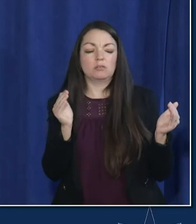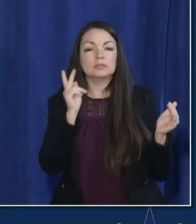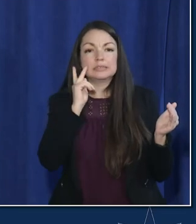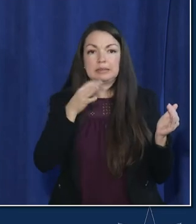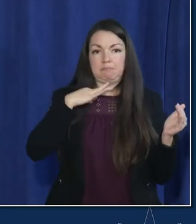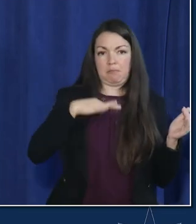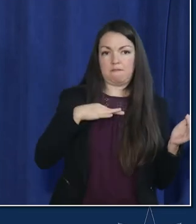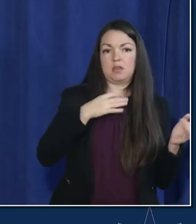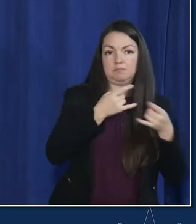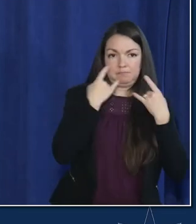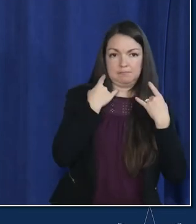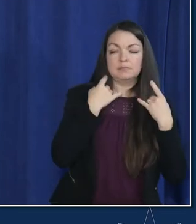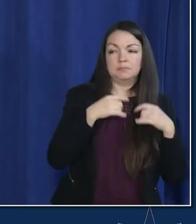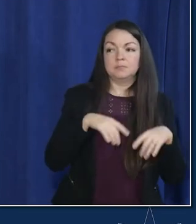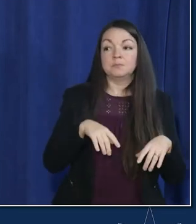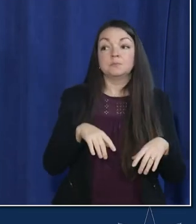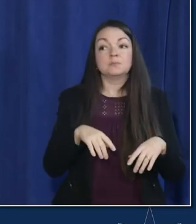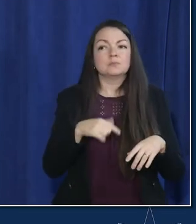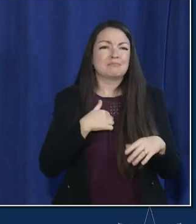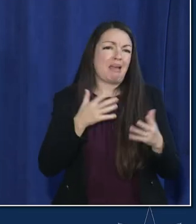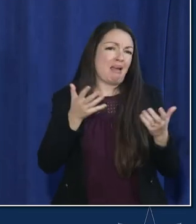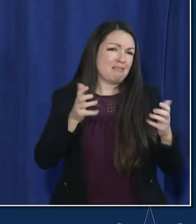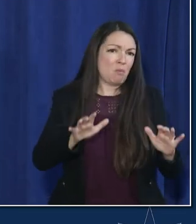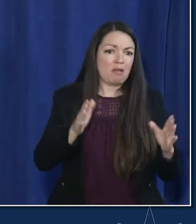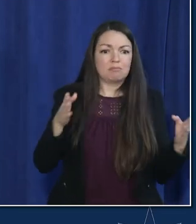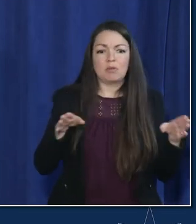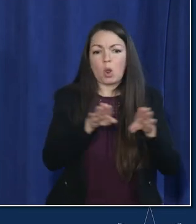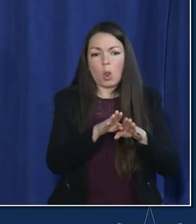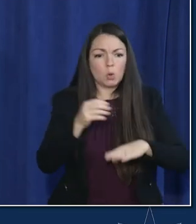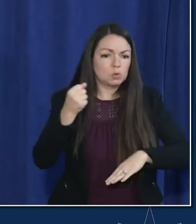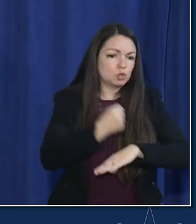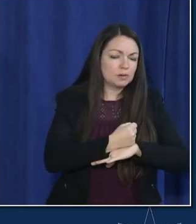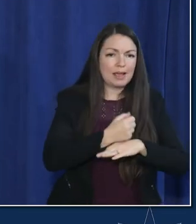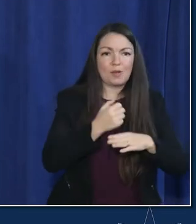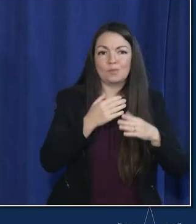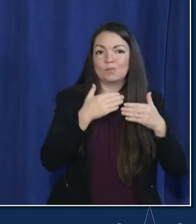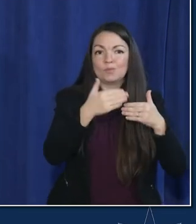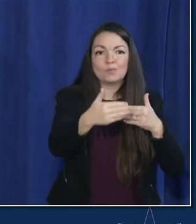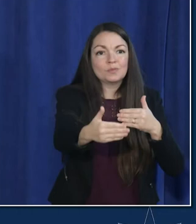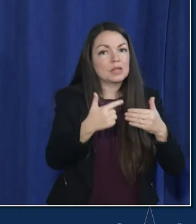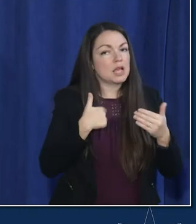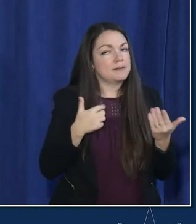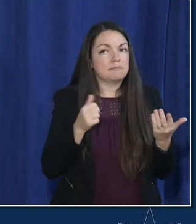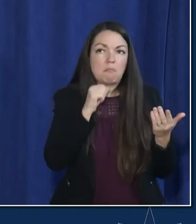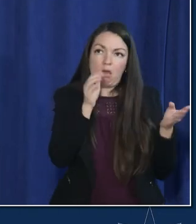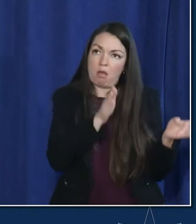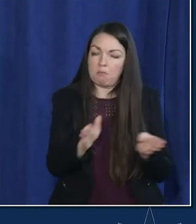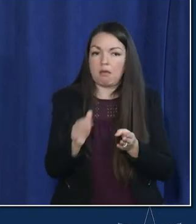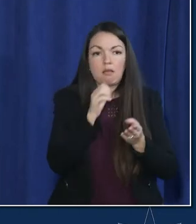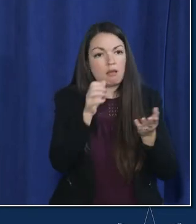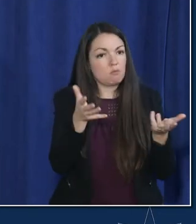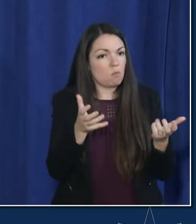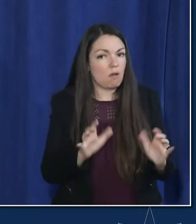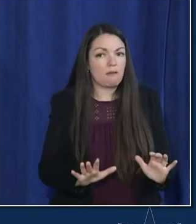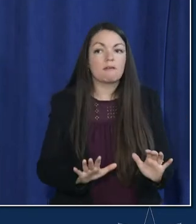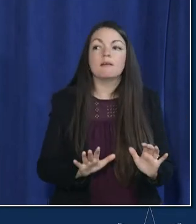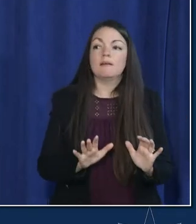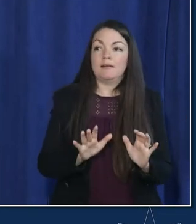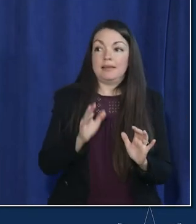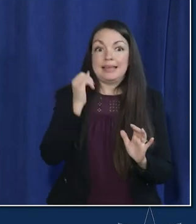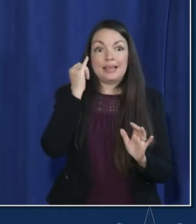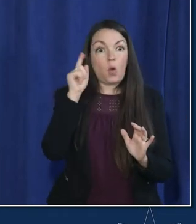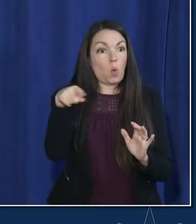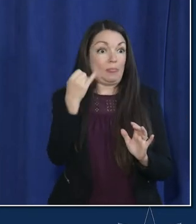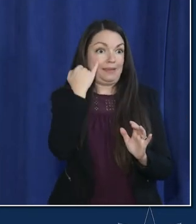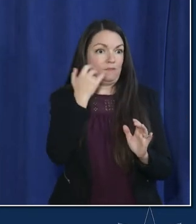closing things down shutting things down um if we had to go there that would only be in the setting of if we were really seeing major threats